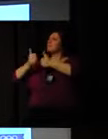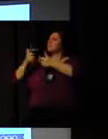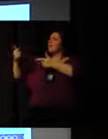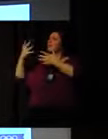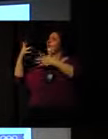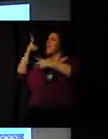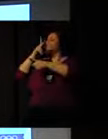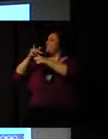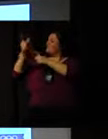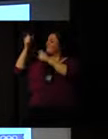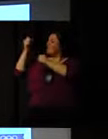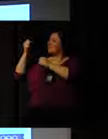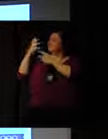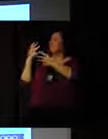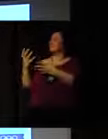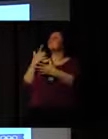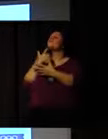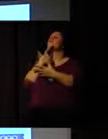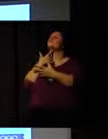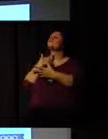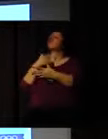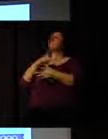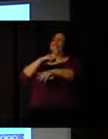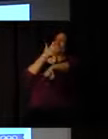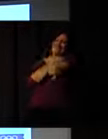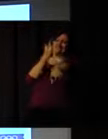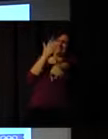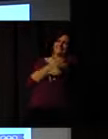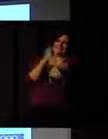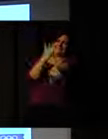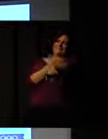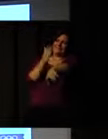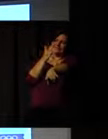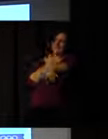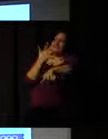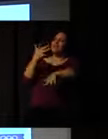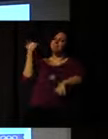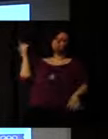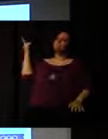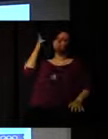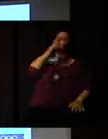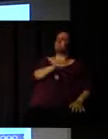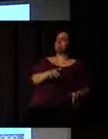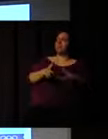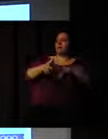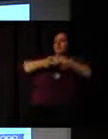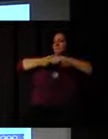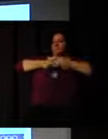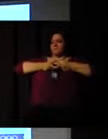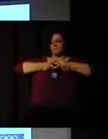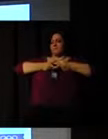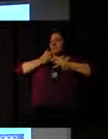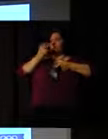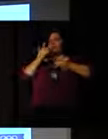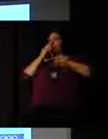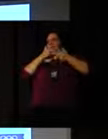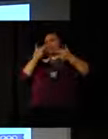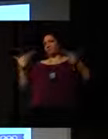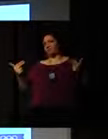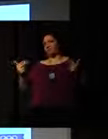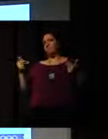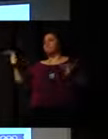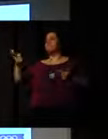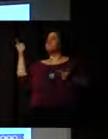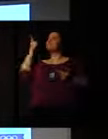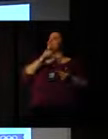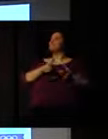They training. They want to achieve their medal. They opt for a gold medal. Silver is quite